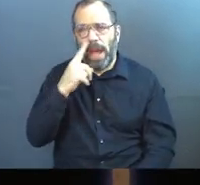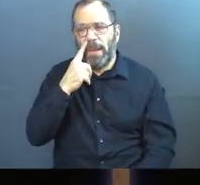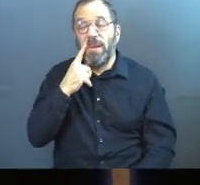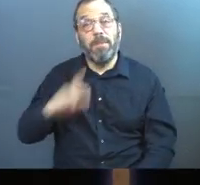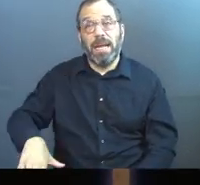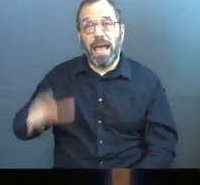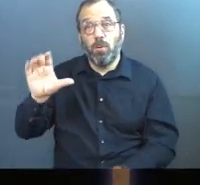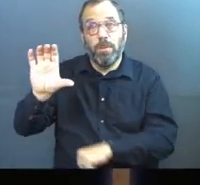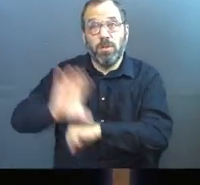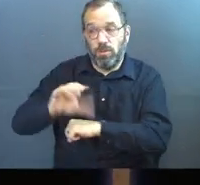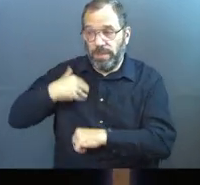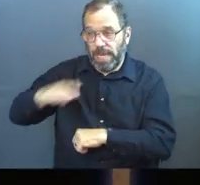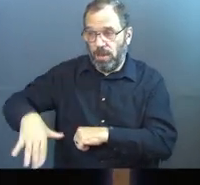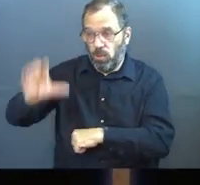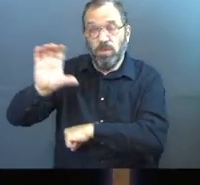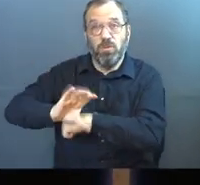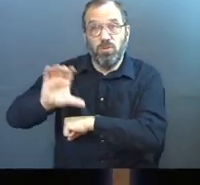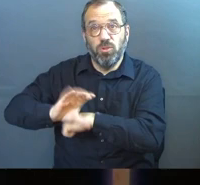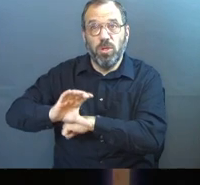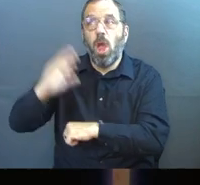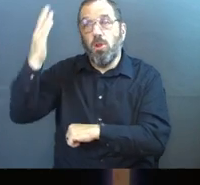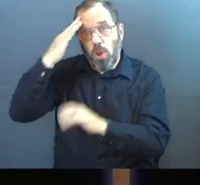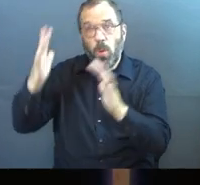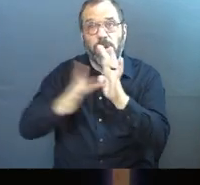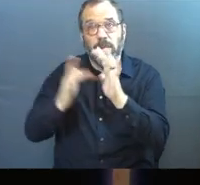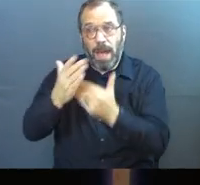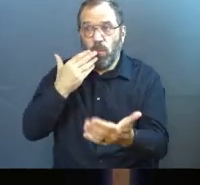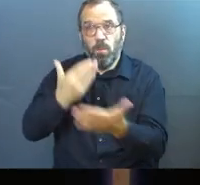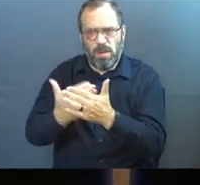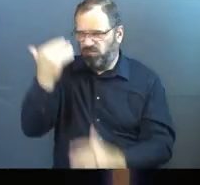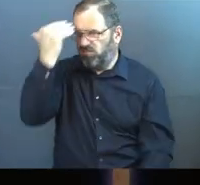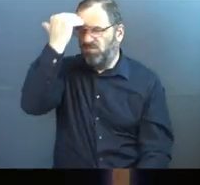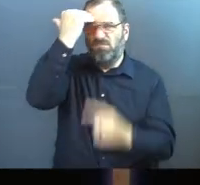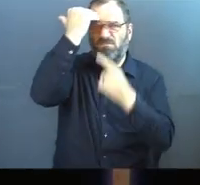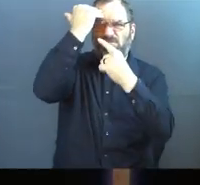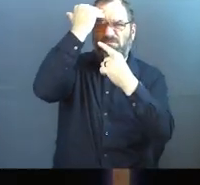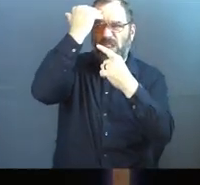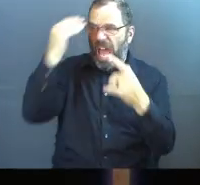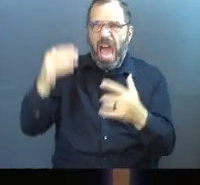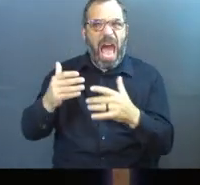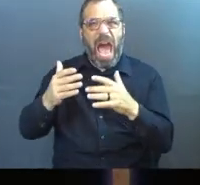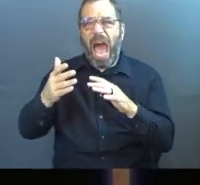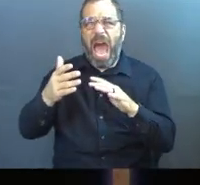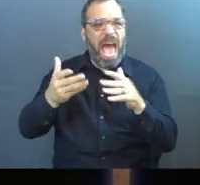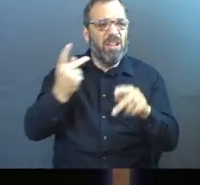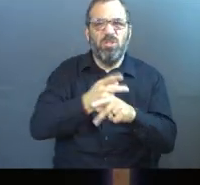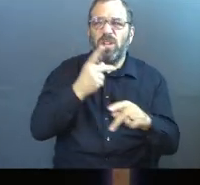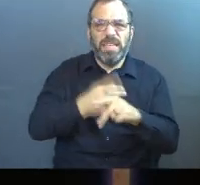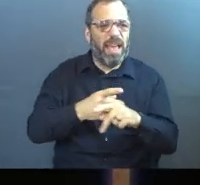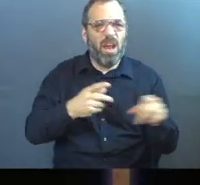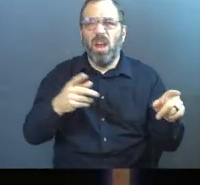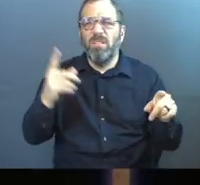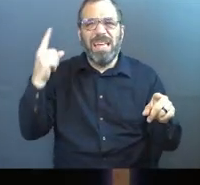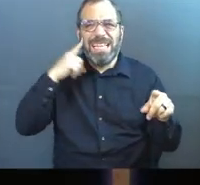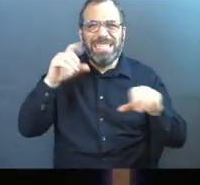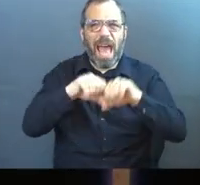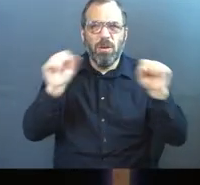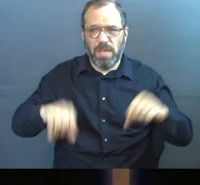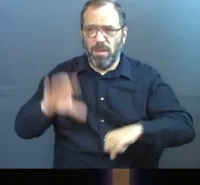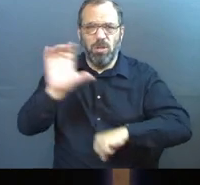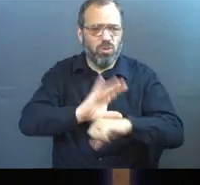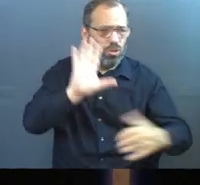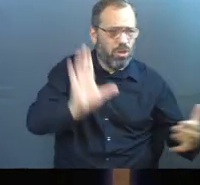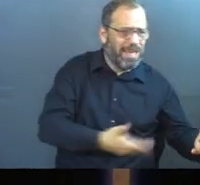But I grew up in the church. I grew up knowing the Bible really well. I grew up running the sound system on Sunday mornings at all the church